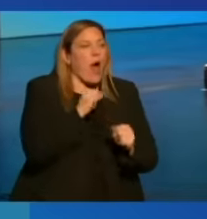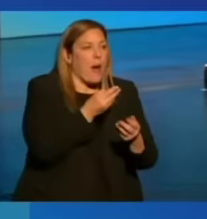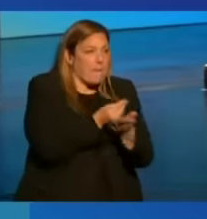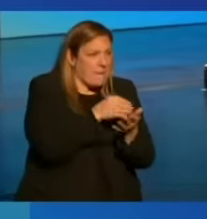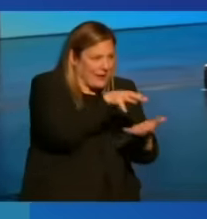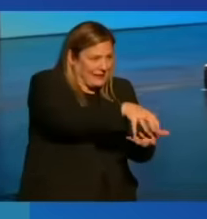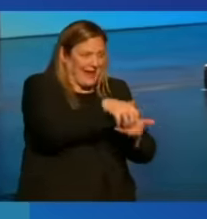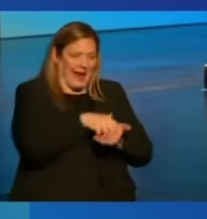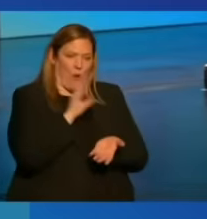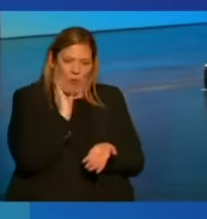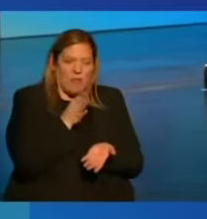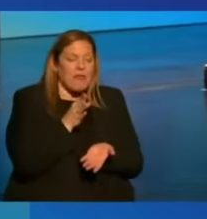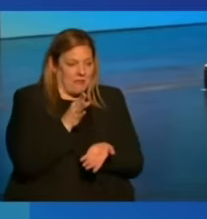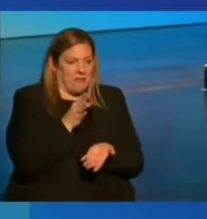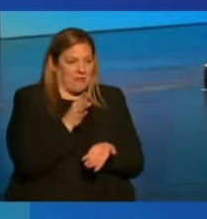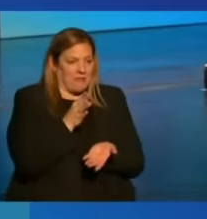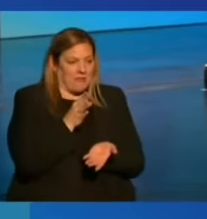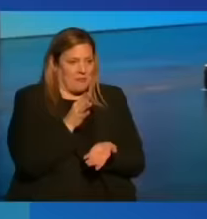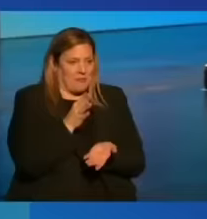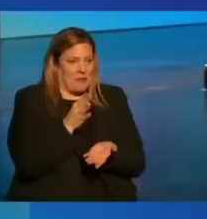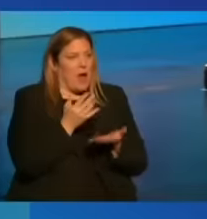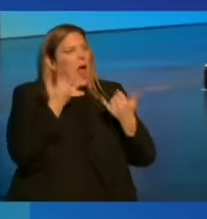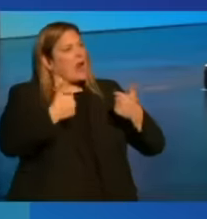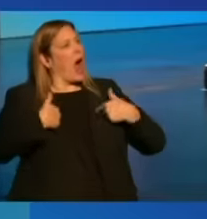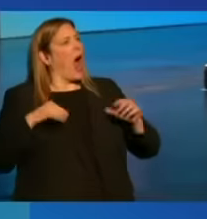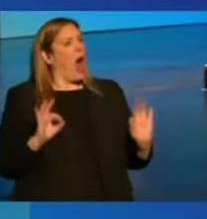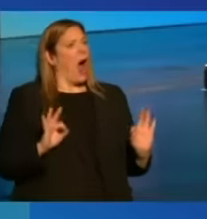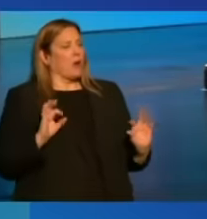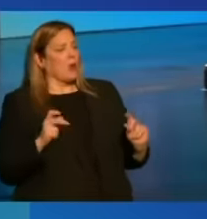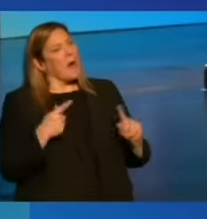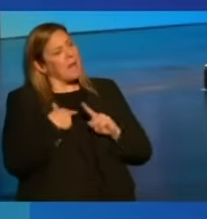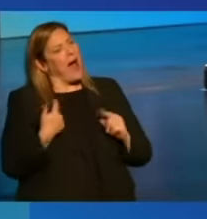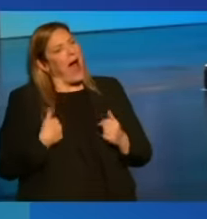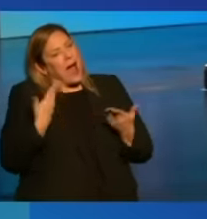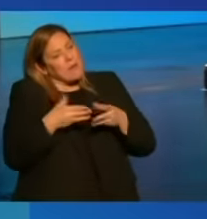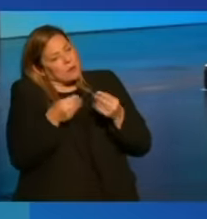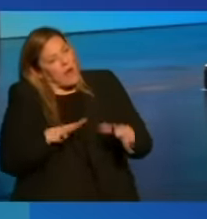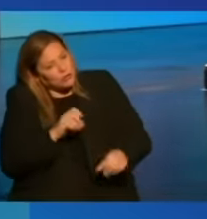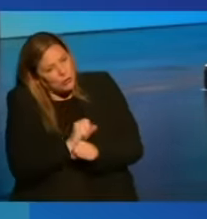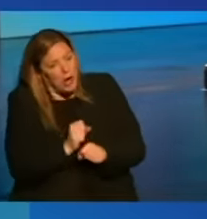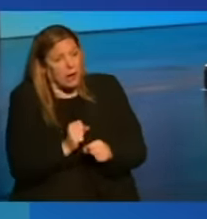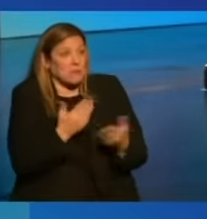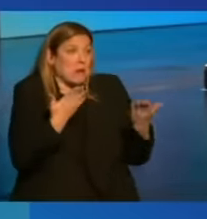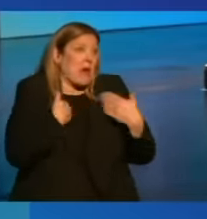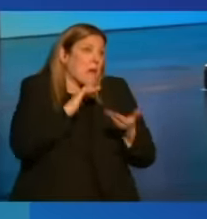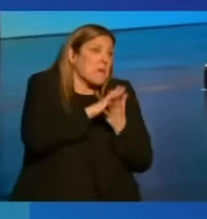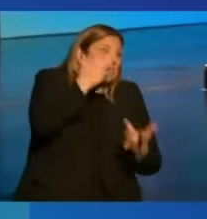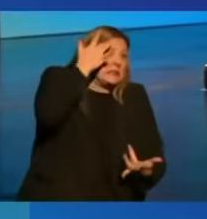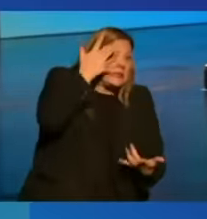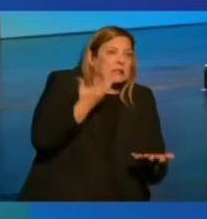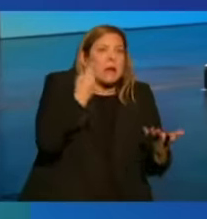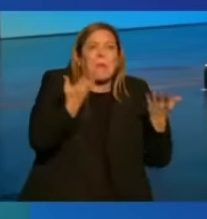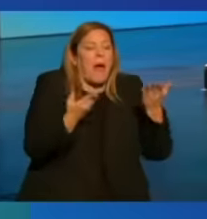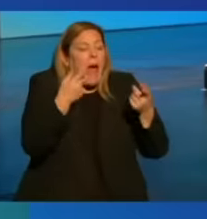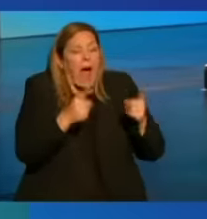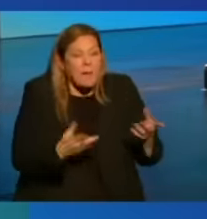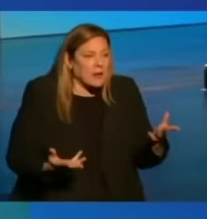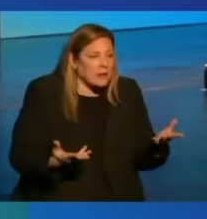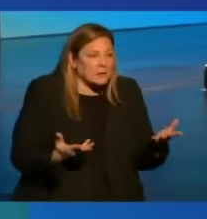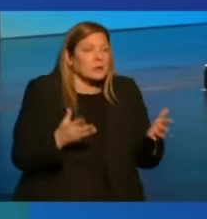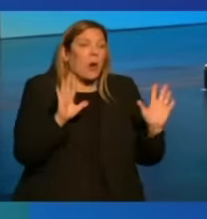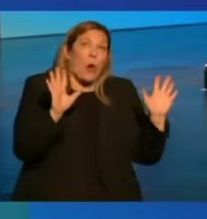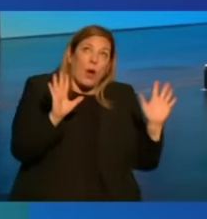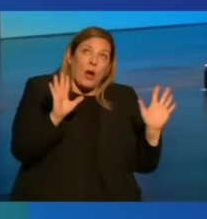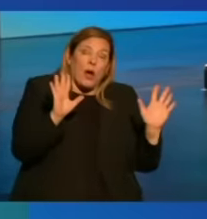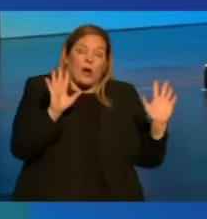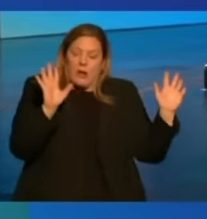out. That right now I'm doing okay, but I might lose my job, I might get sick, something might happen. There but for the